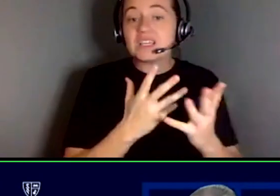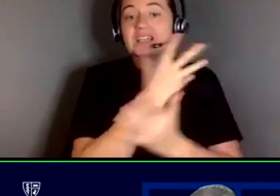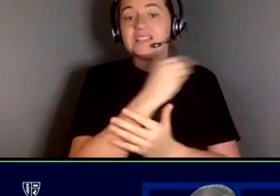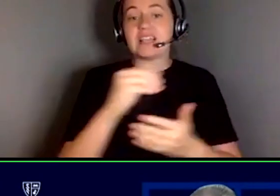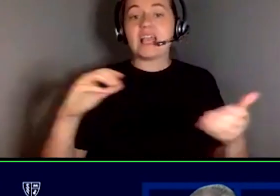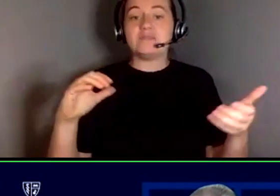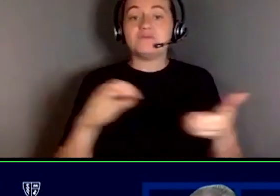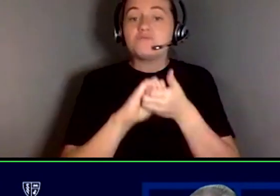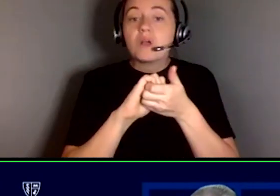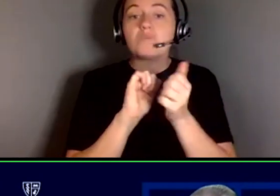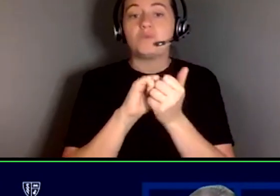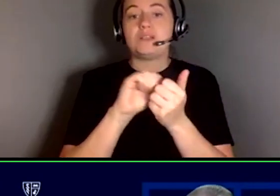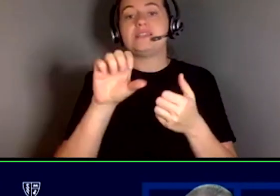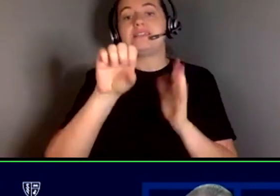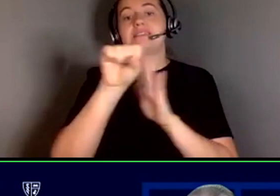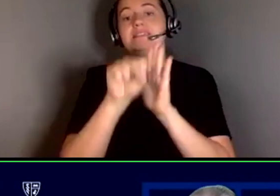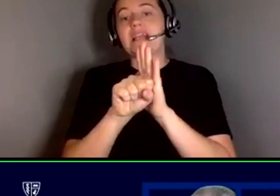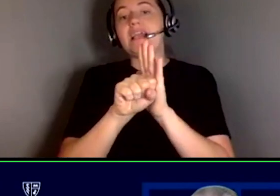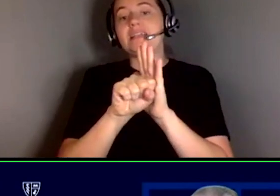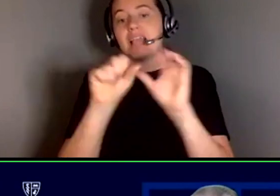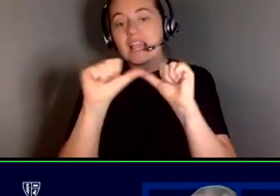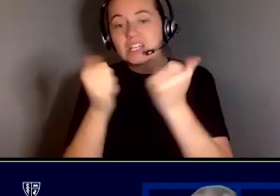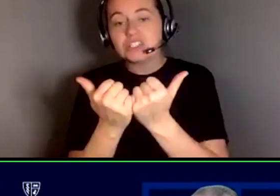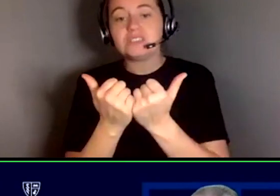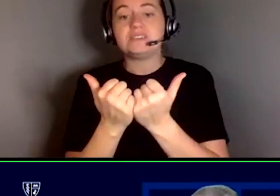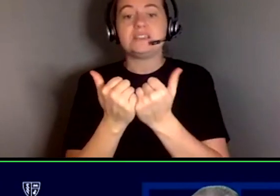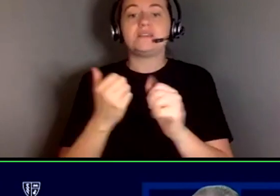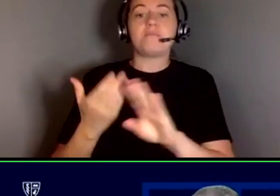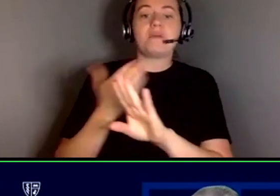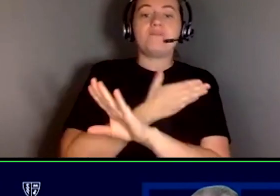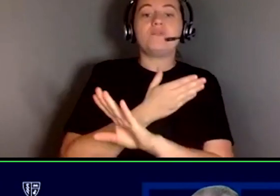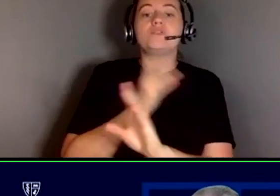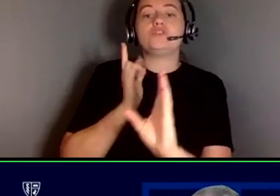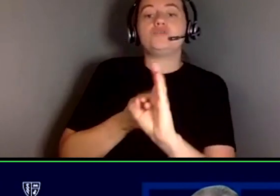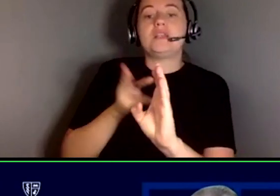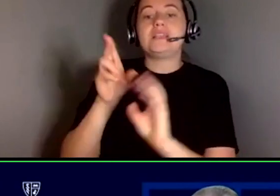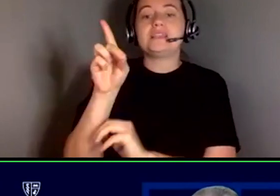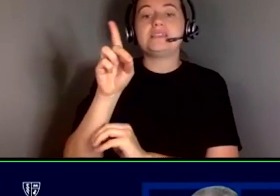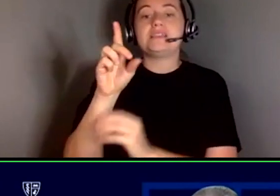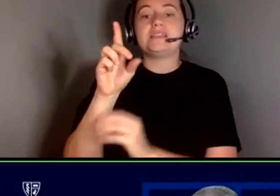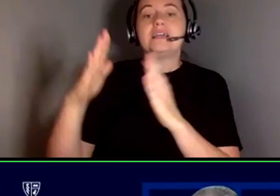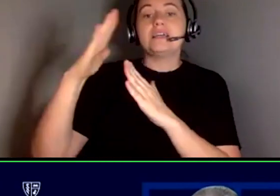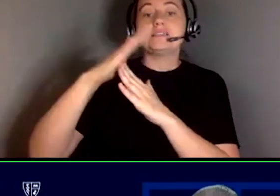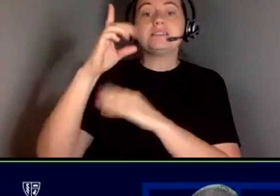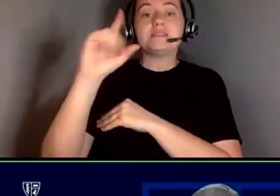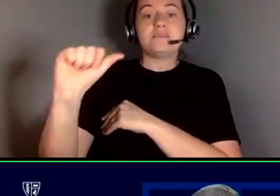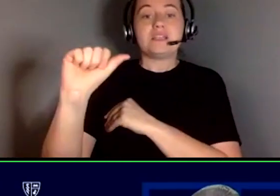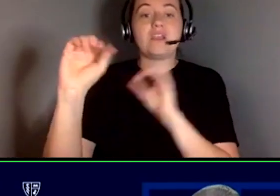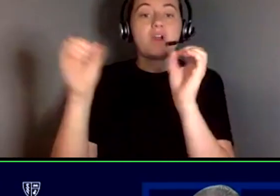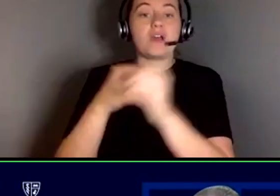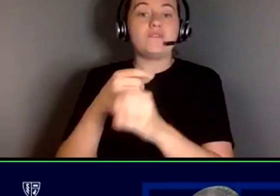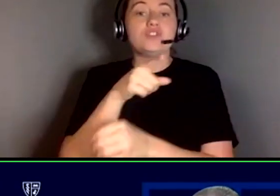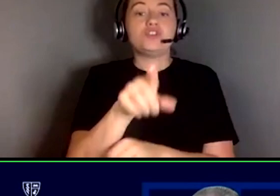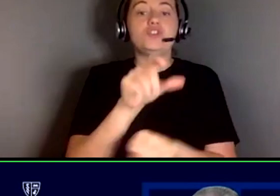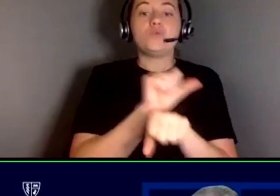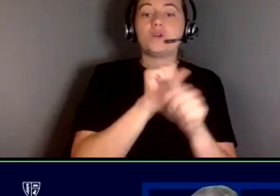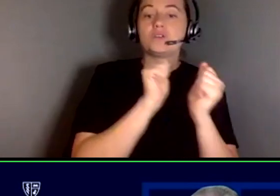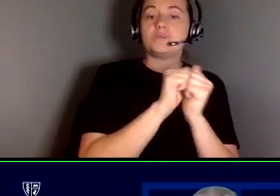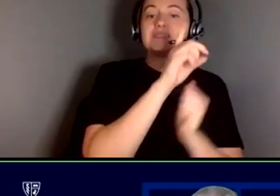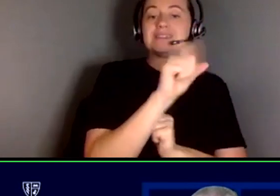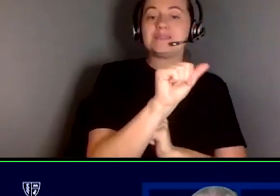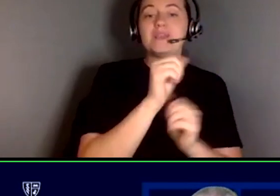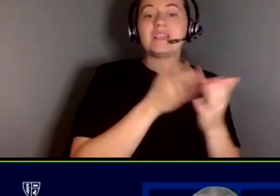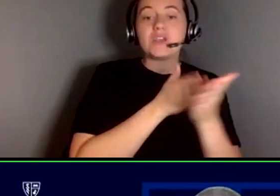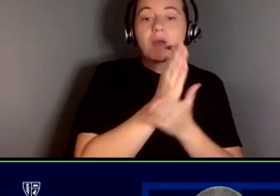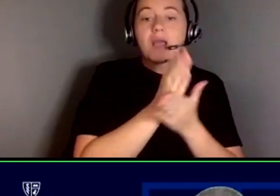state agencies. Before joining the Chief Disability Office, Ben was a staff attorney for Disability Rights New York, where he worked alongside New Yorkers with